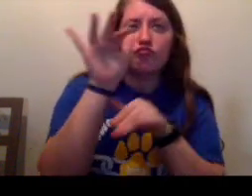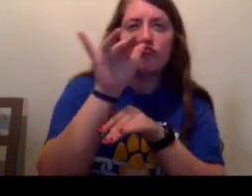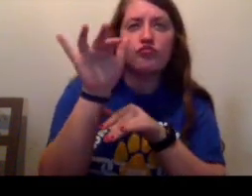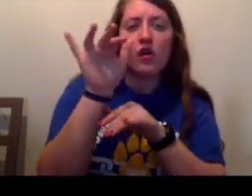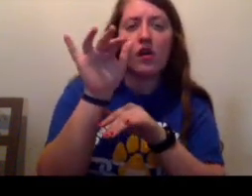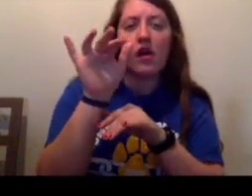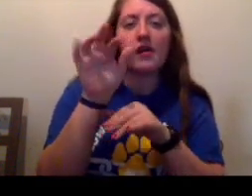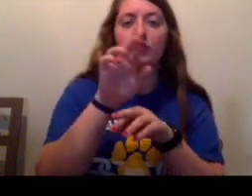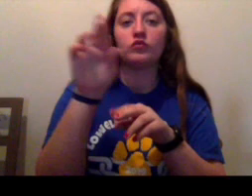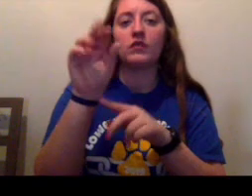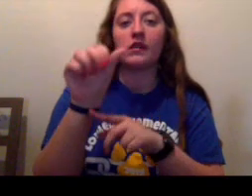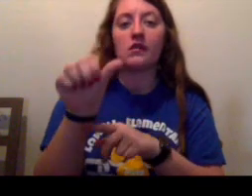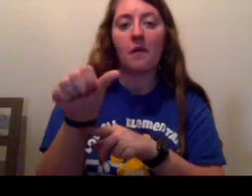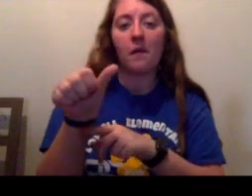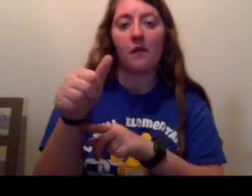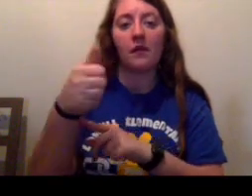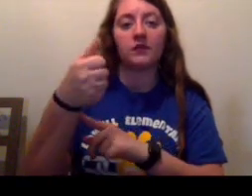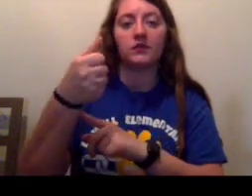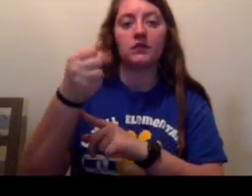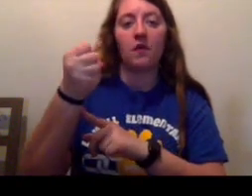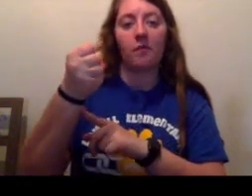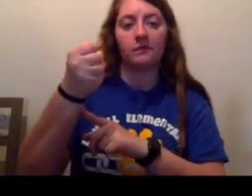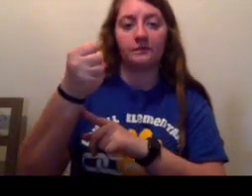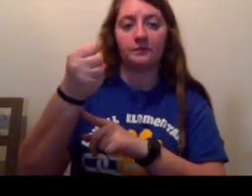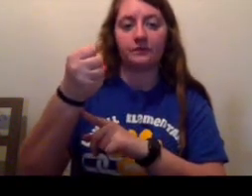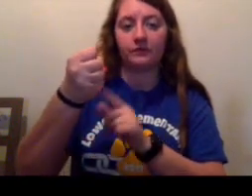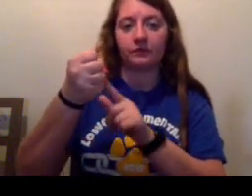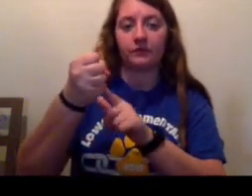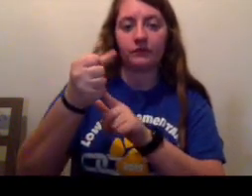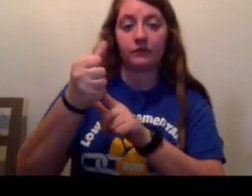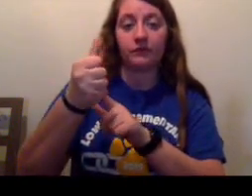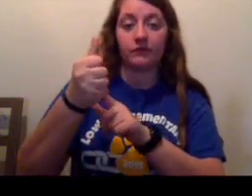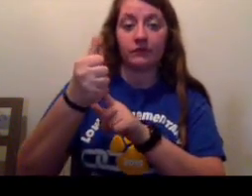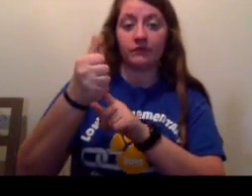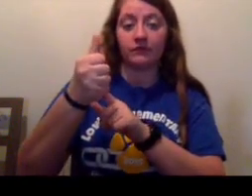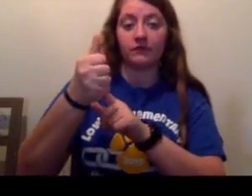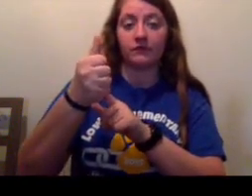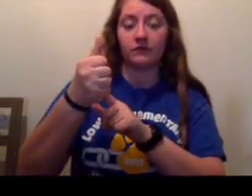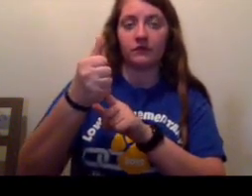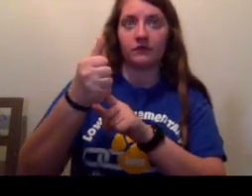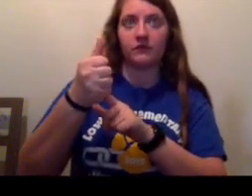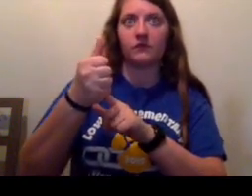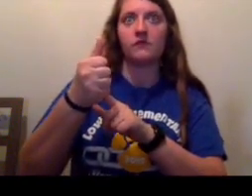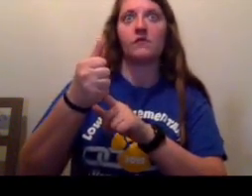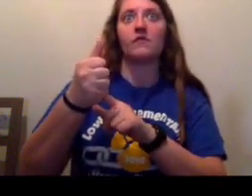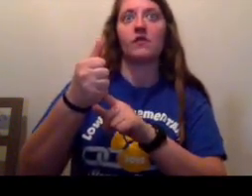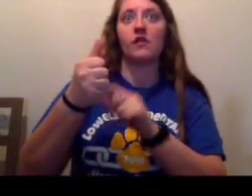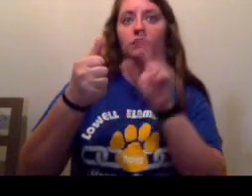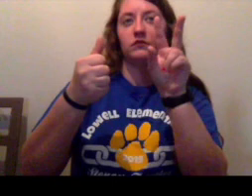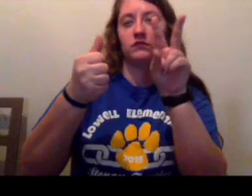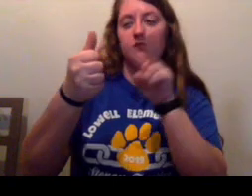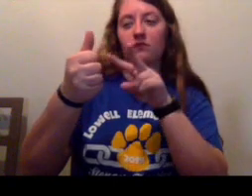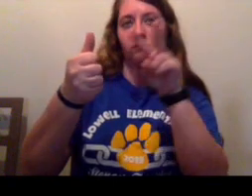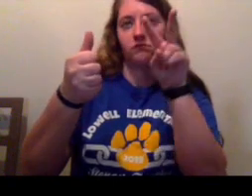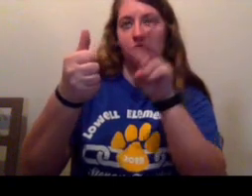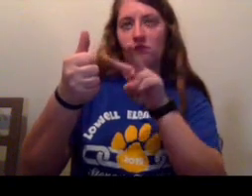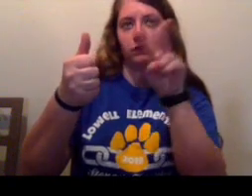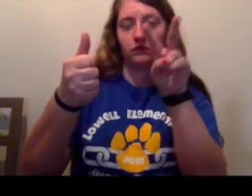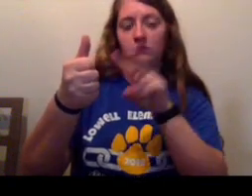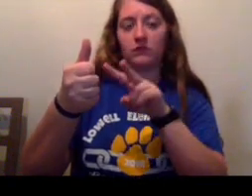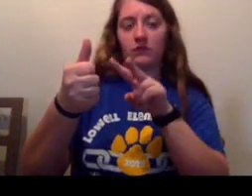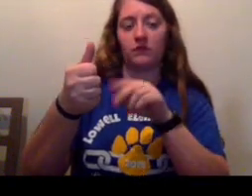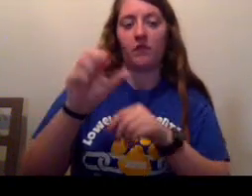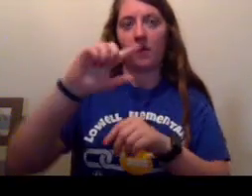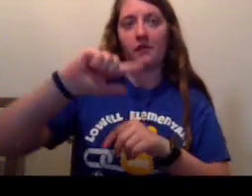slowly formed into a fist. He raised his thumb. His eyes went from the mountain to his hand, then